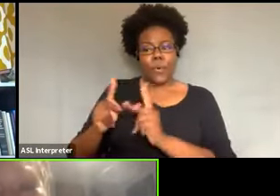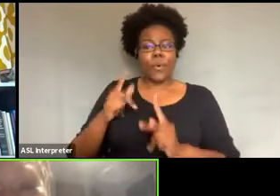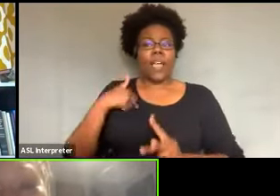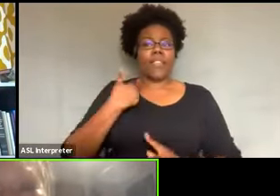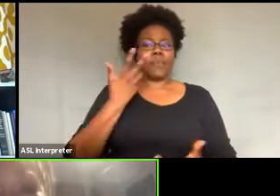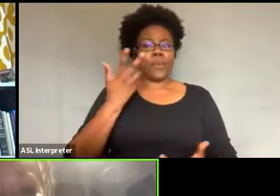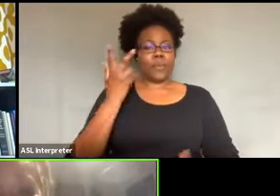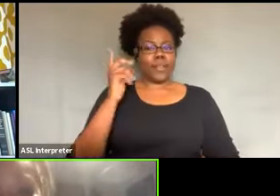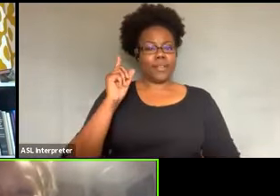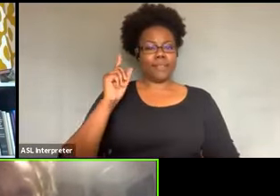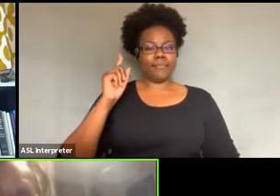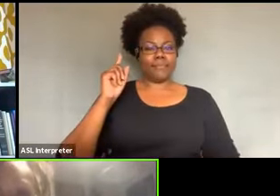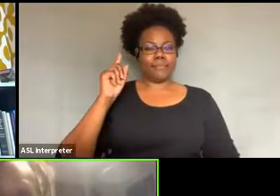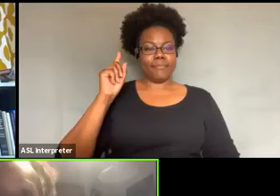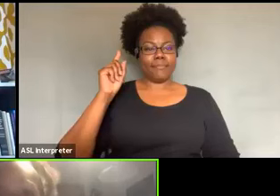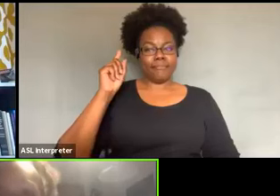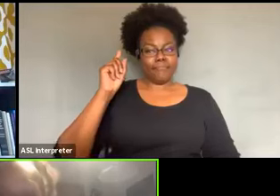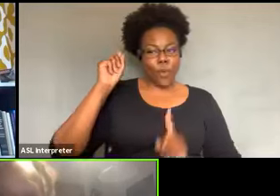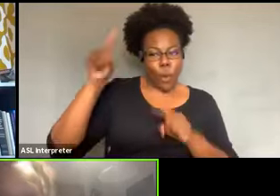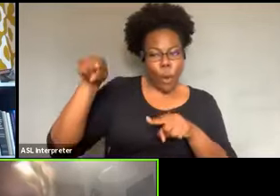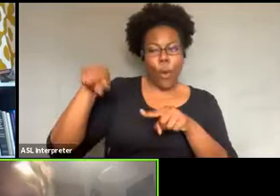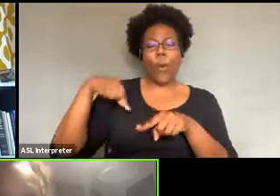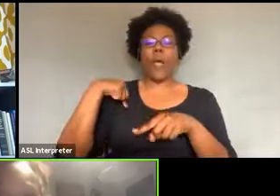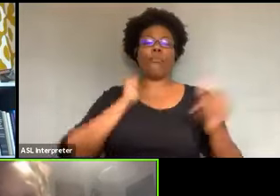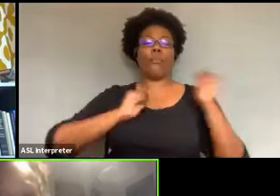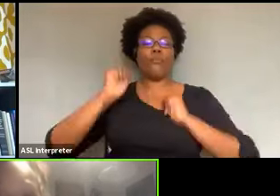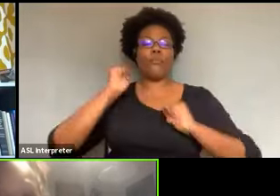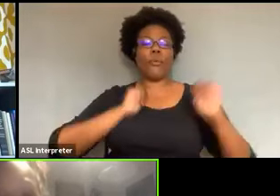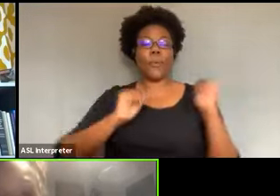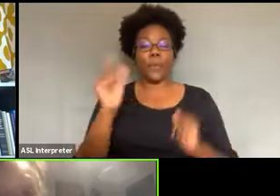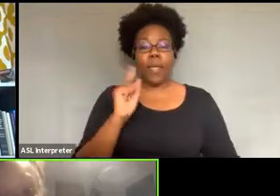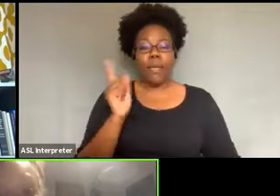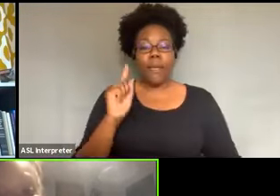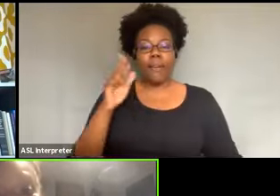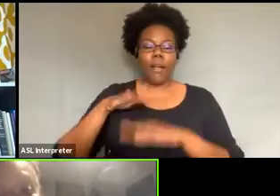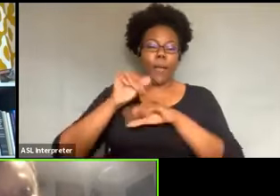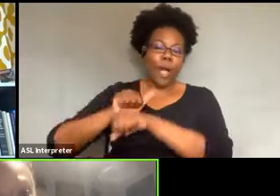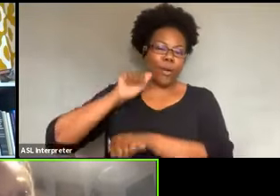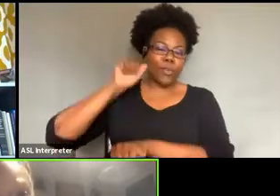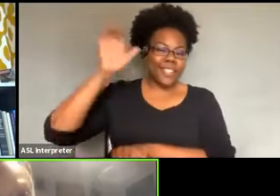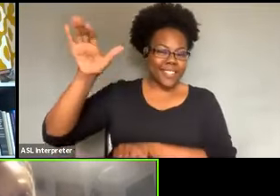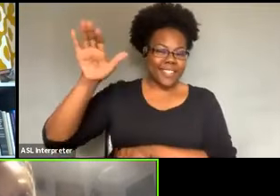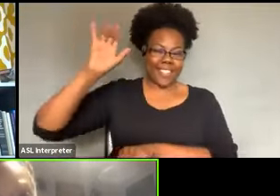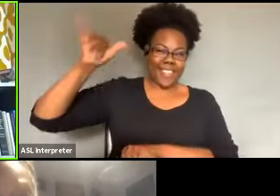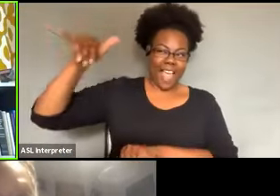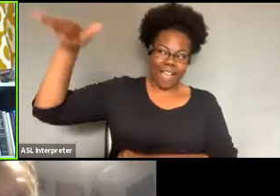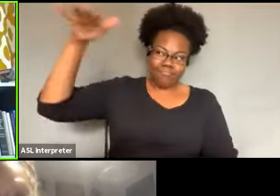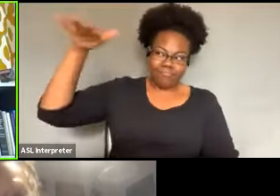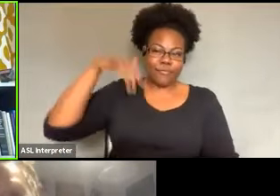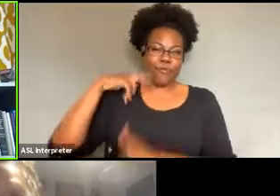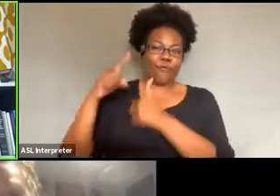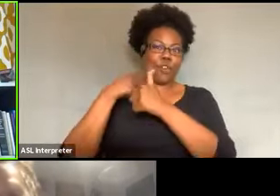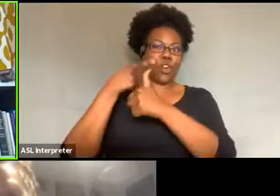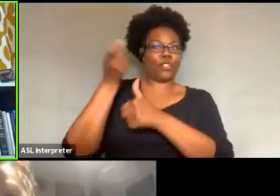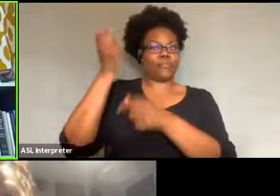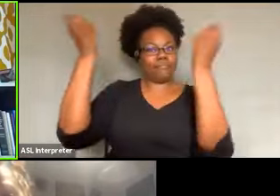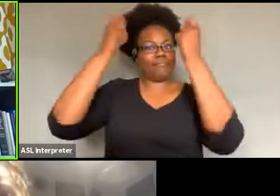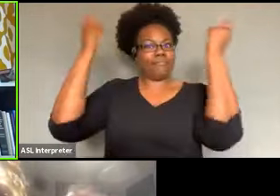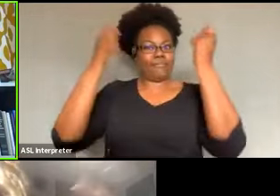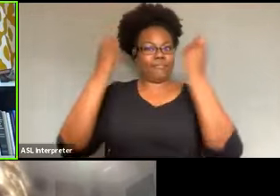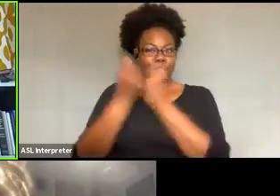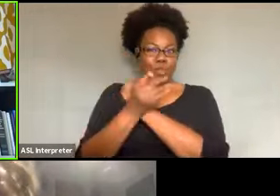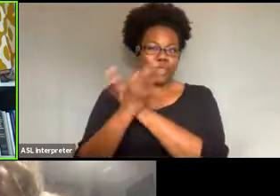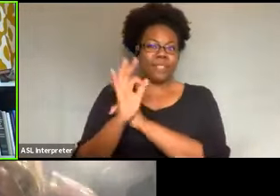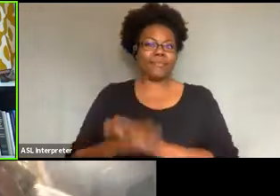Juneteenth took place too. So, um, we, we came together. And so we had these,